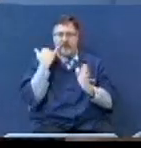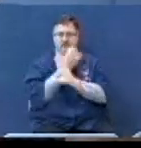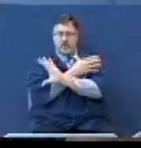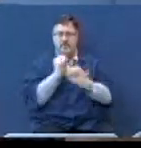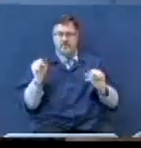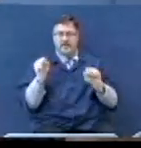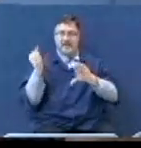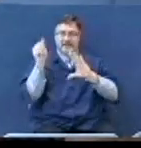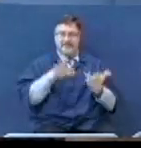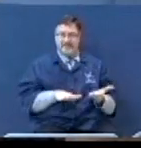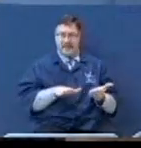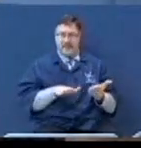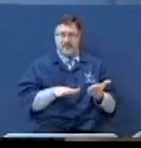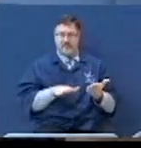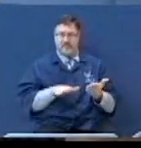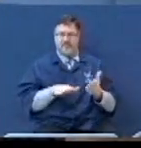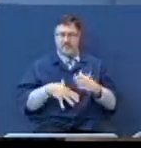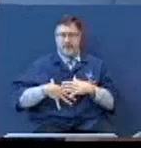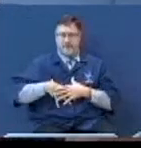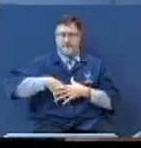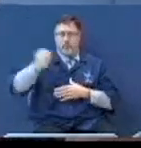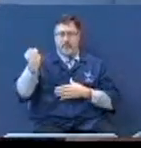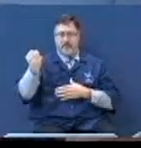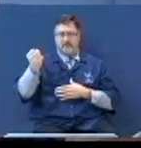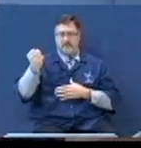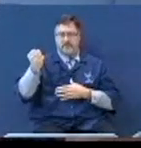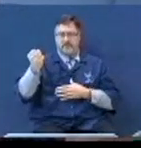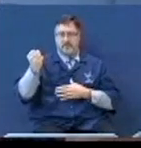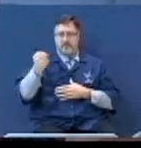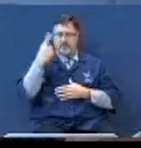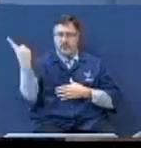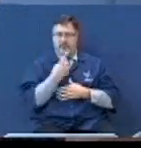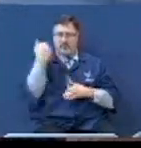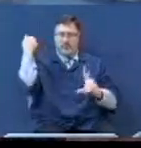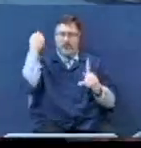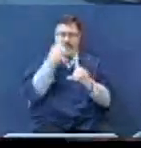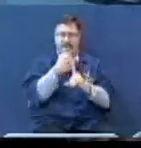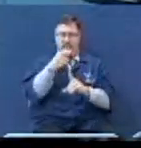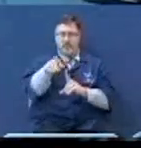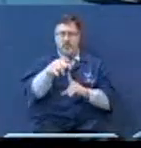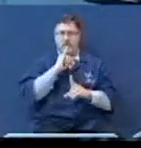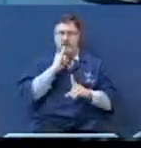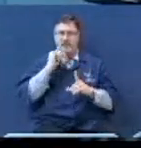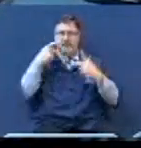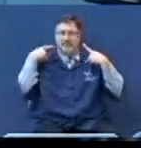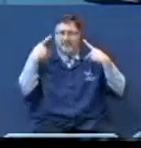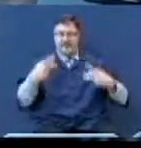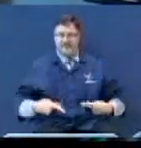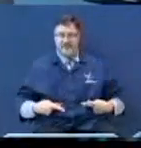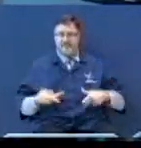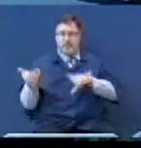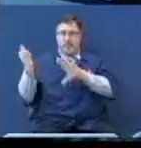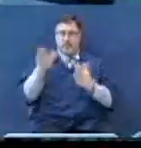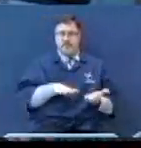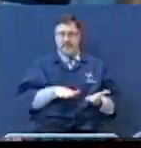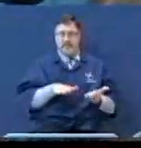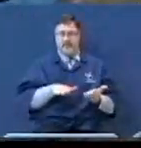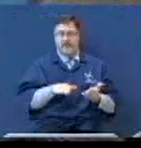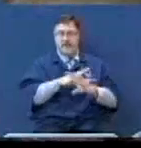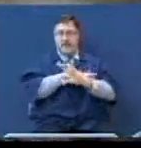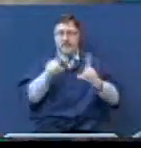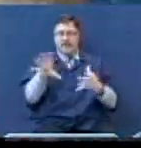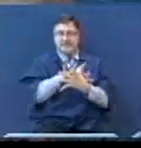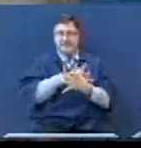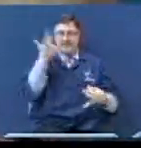death sticker has been poured out of it the only thing that will hit you is that physical part of death but I want to tell you